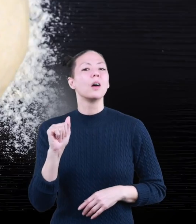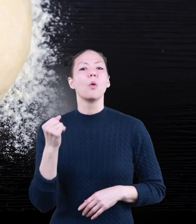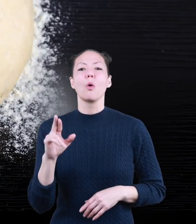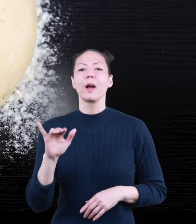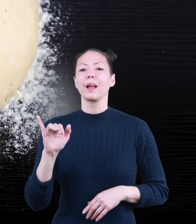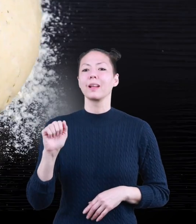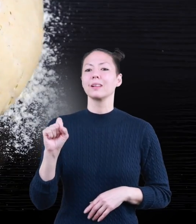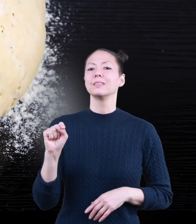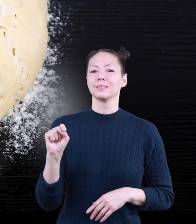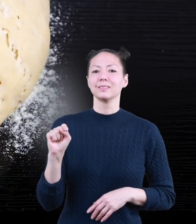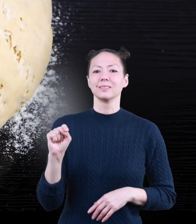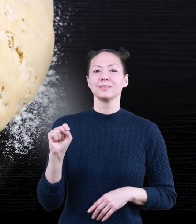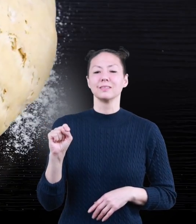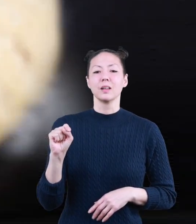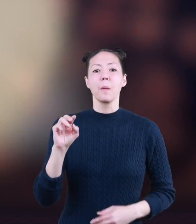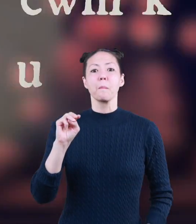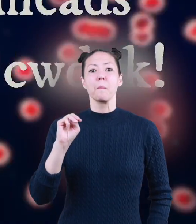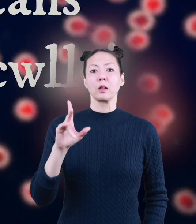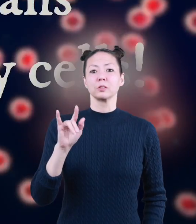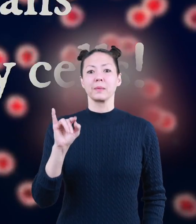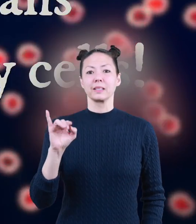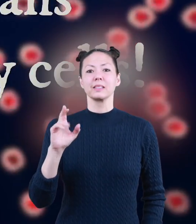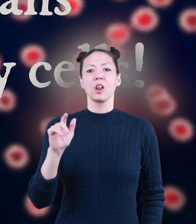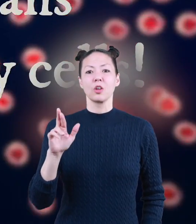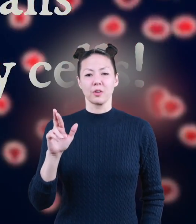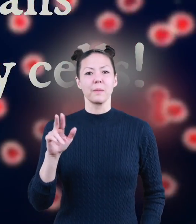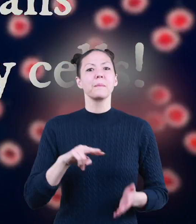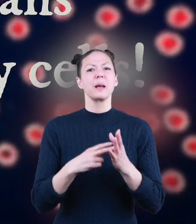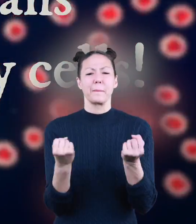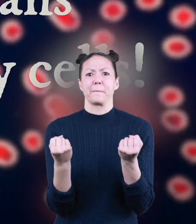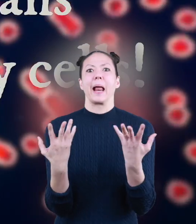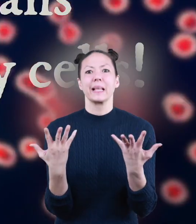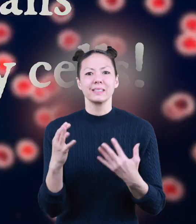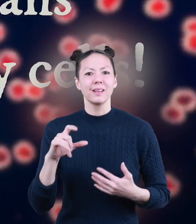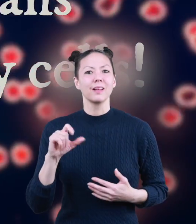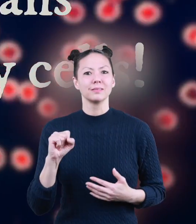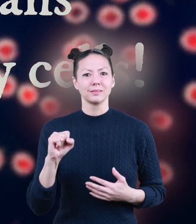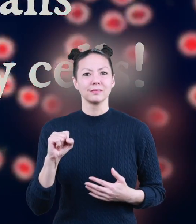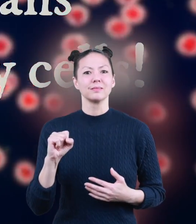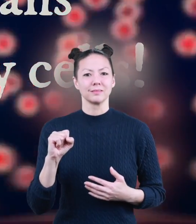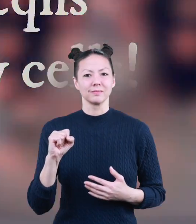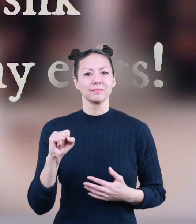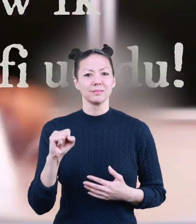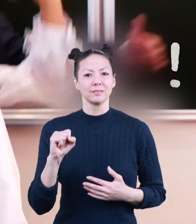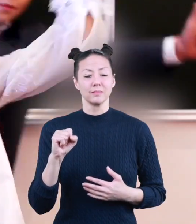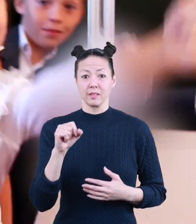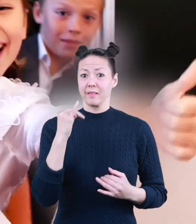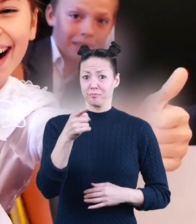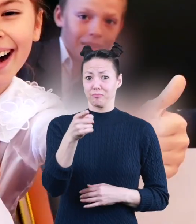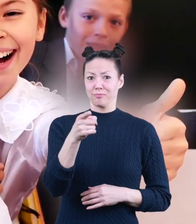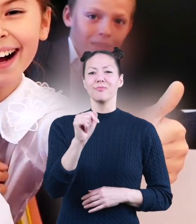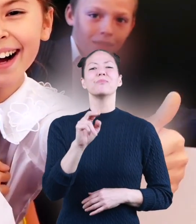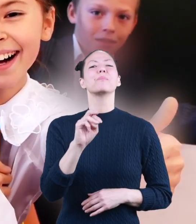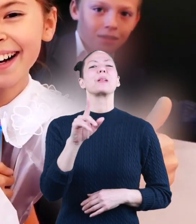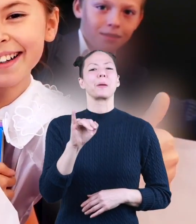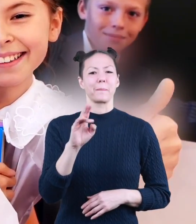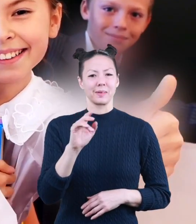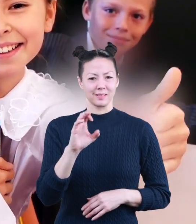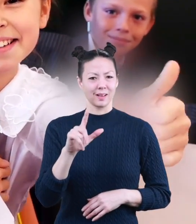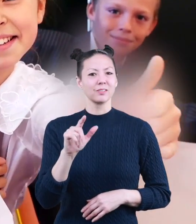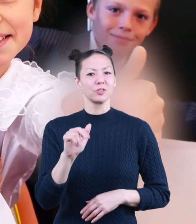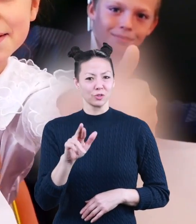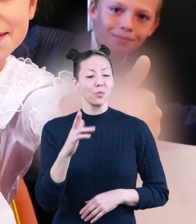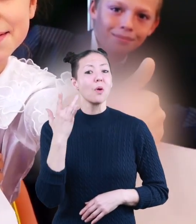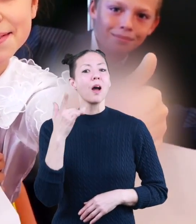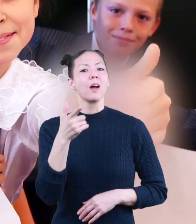bacteria or yeast. Multicellular means it's made up of many cells. You are multicellular